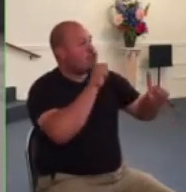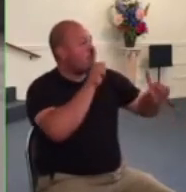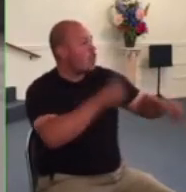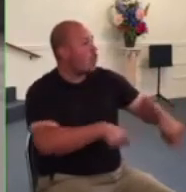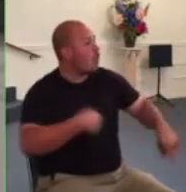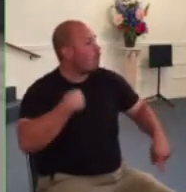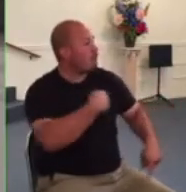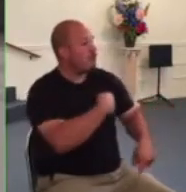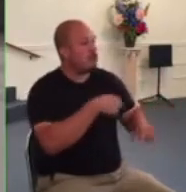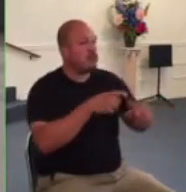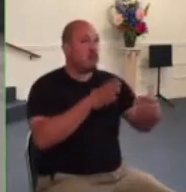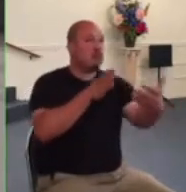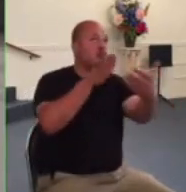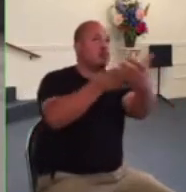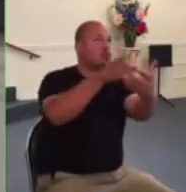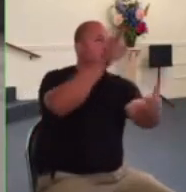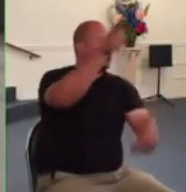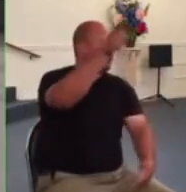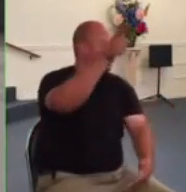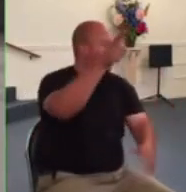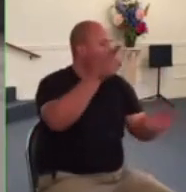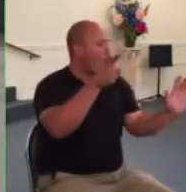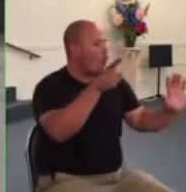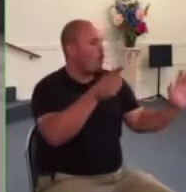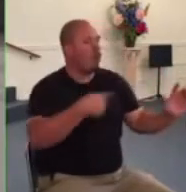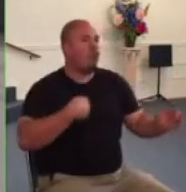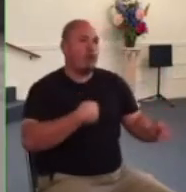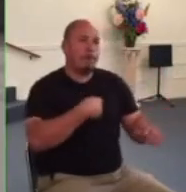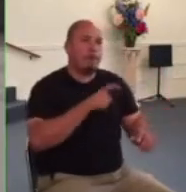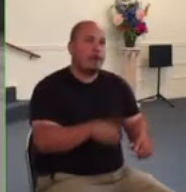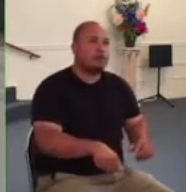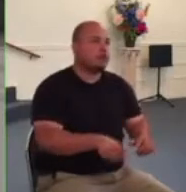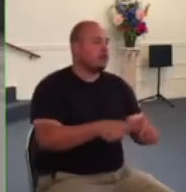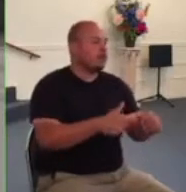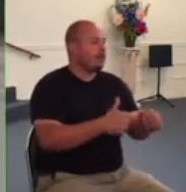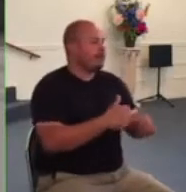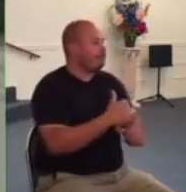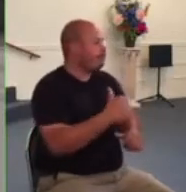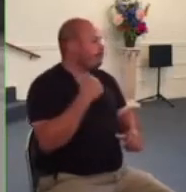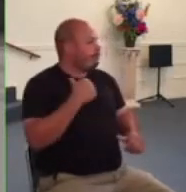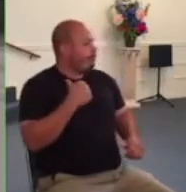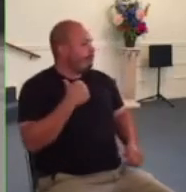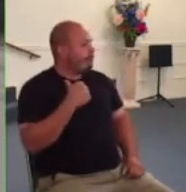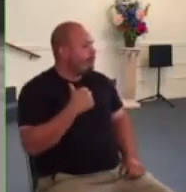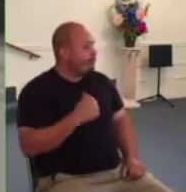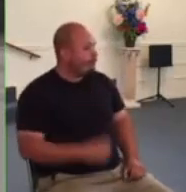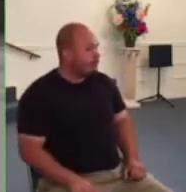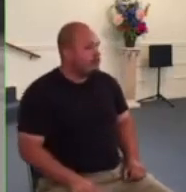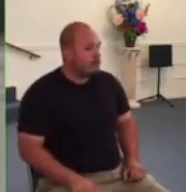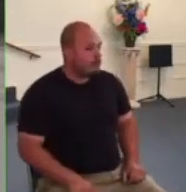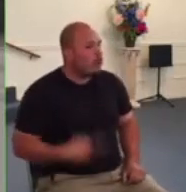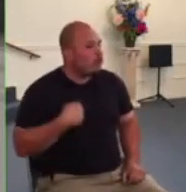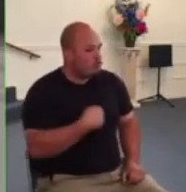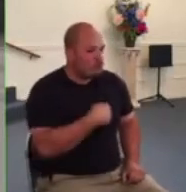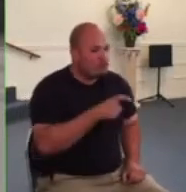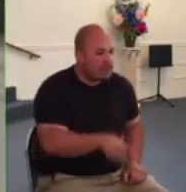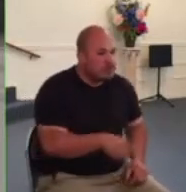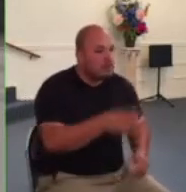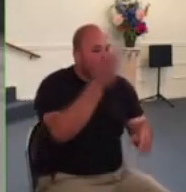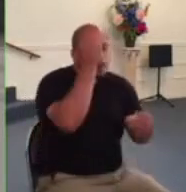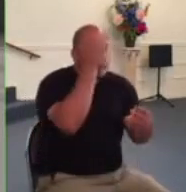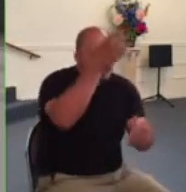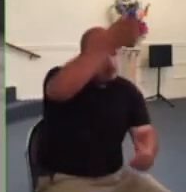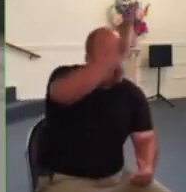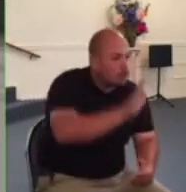it we will disobey that authority in order to obey god and it is necessary